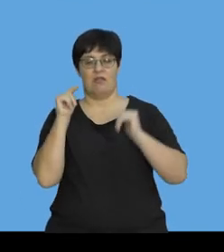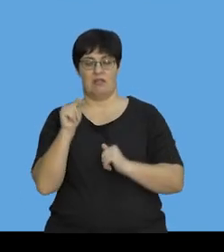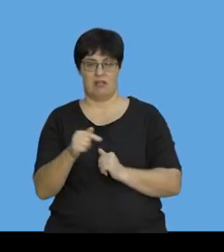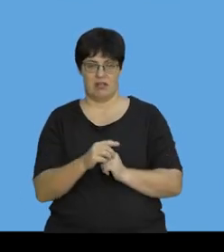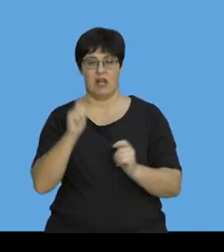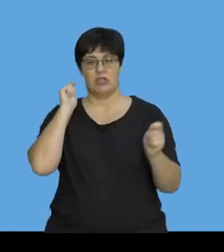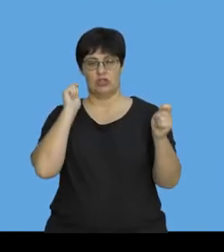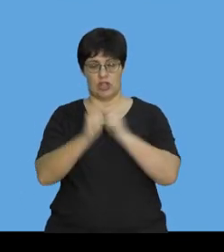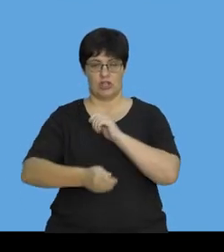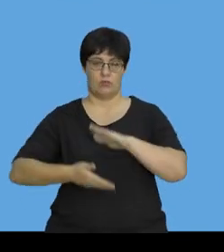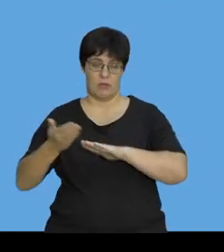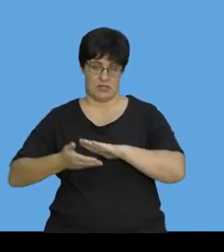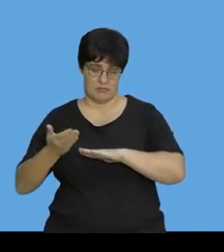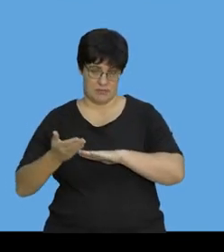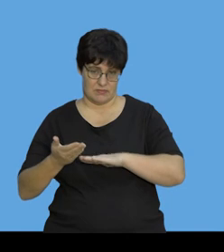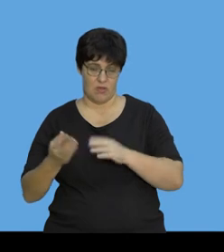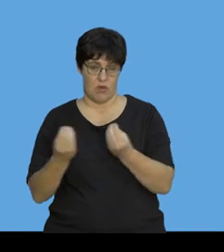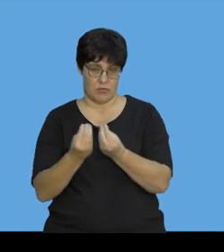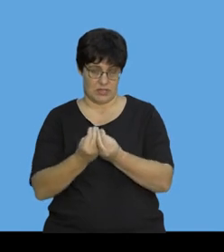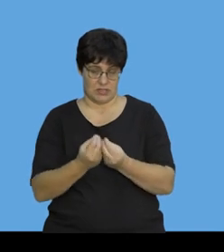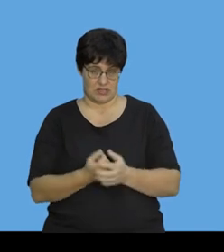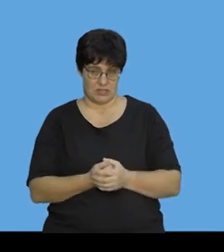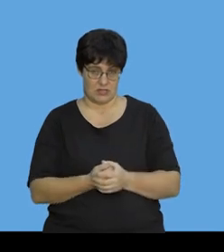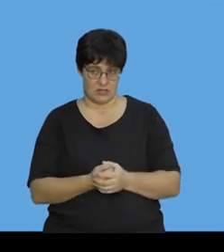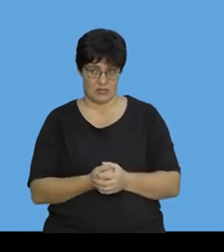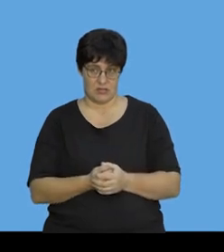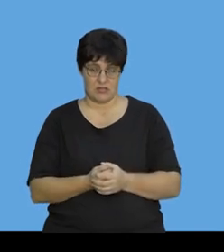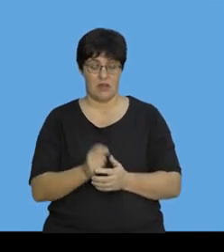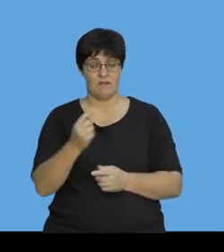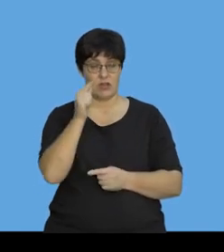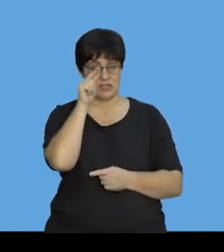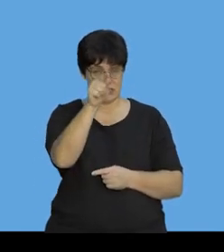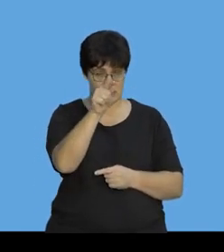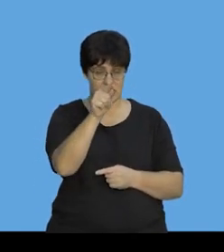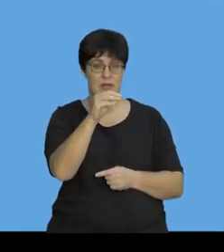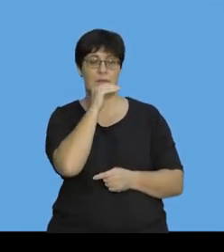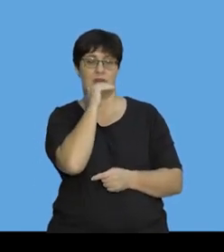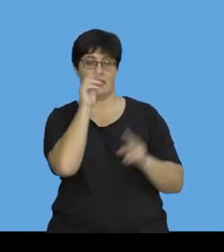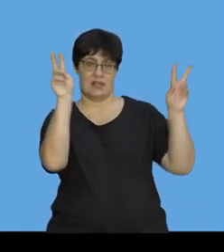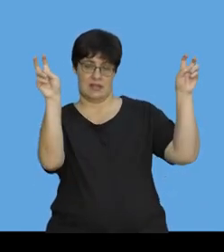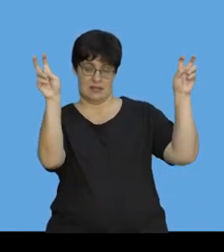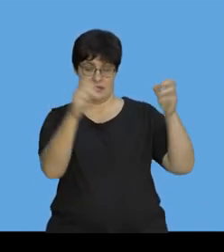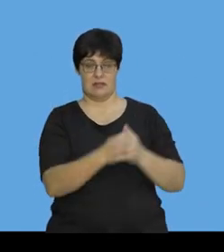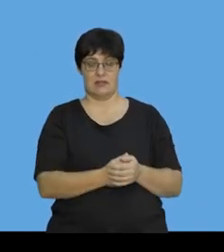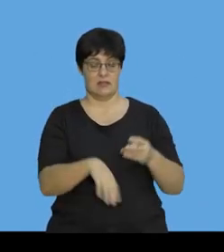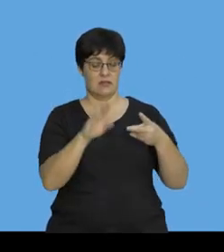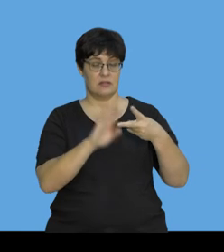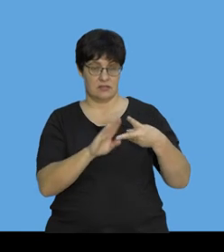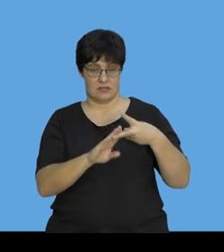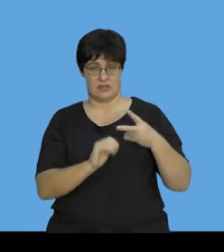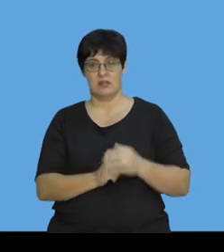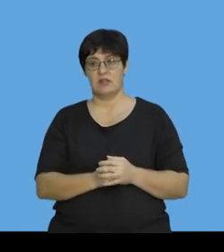equal to the change in momentum of an object. This first one is your definition.